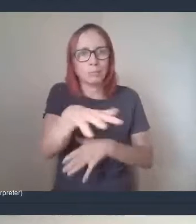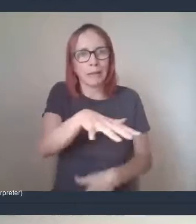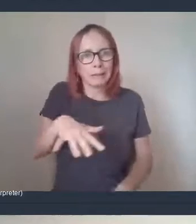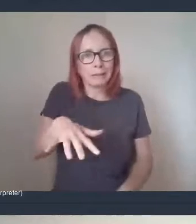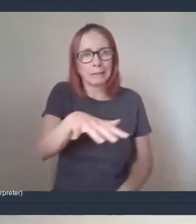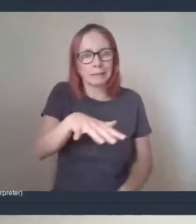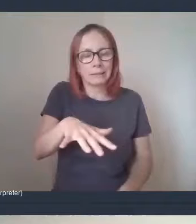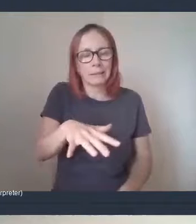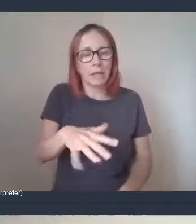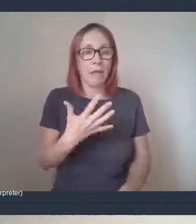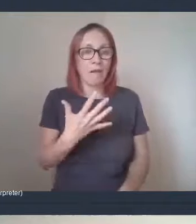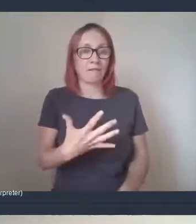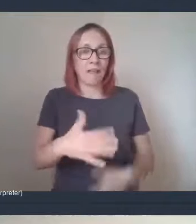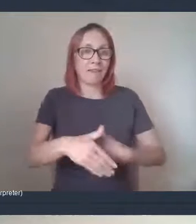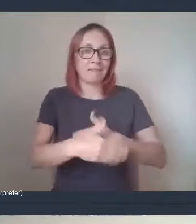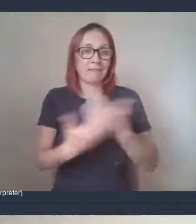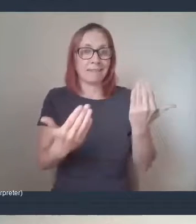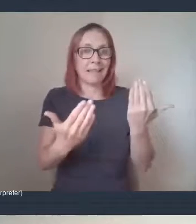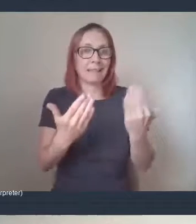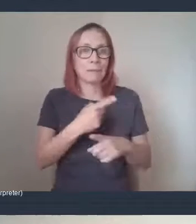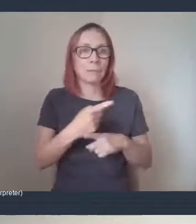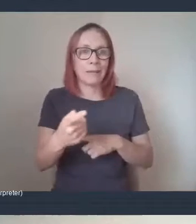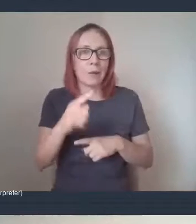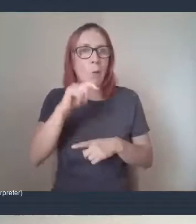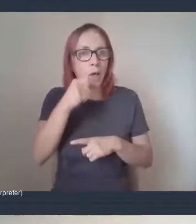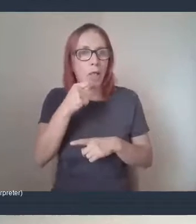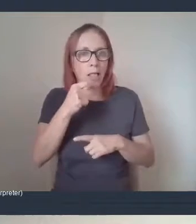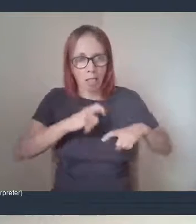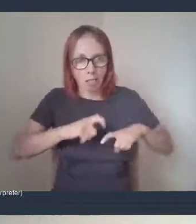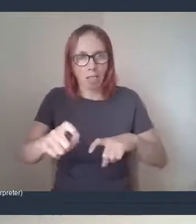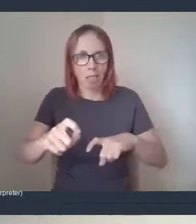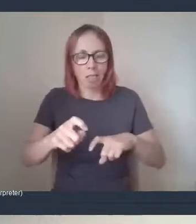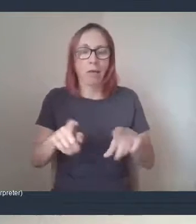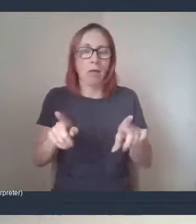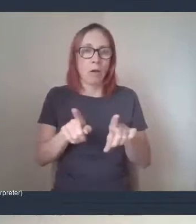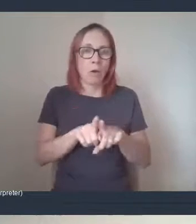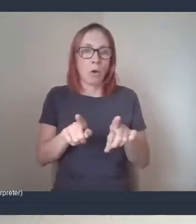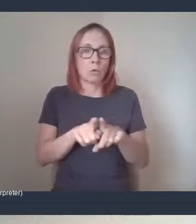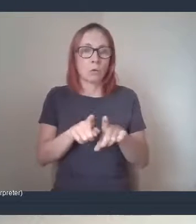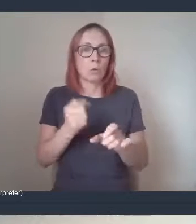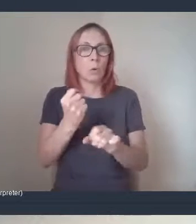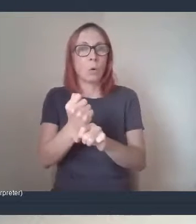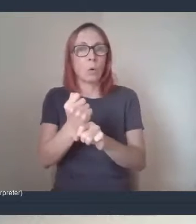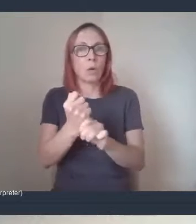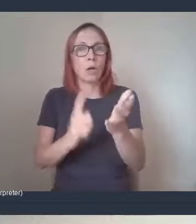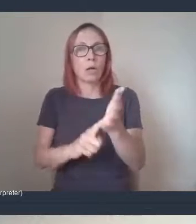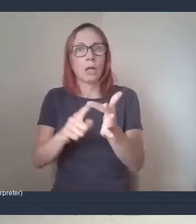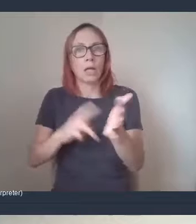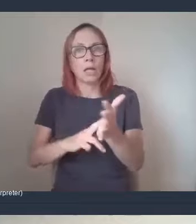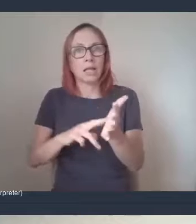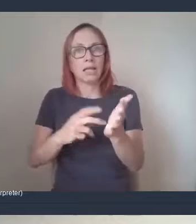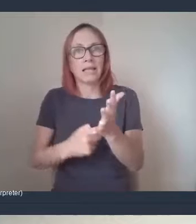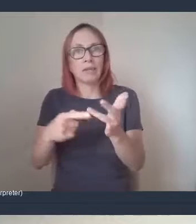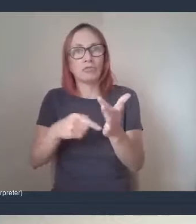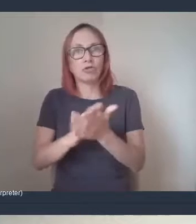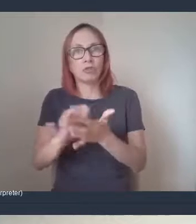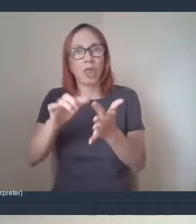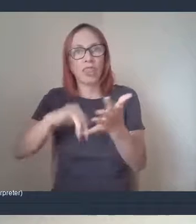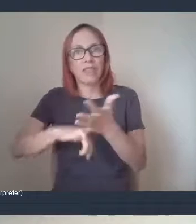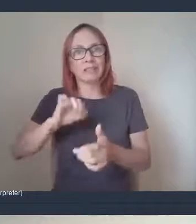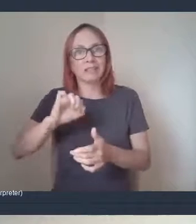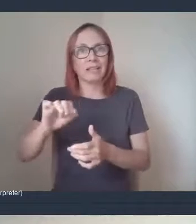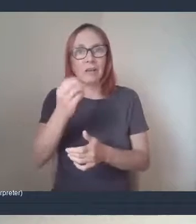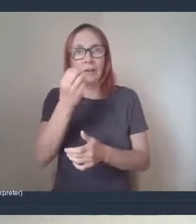five days a week and and we're also going to be a satellite for the Glonathus food bank and so once we become a satellite for